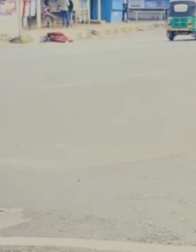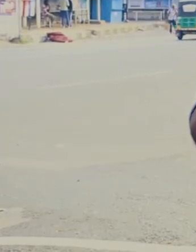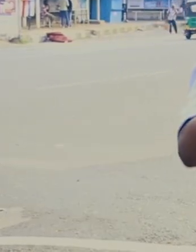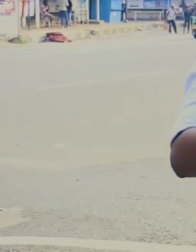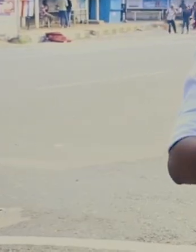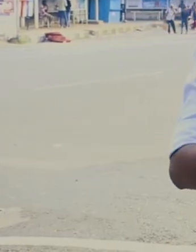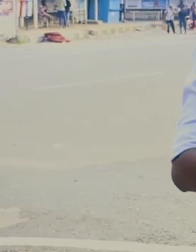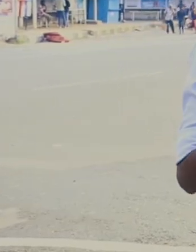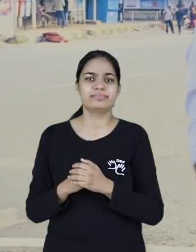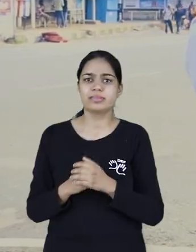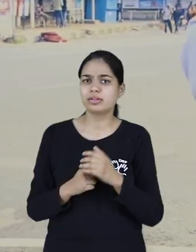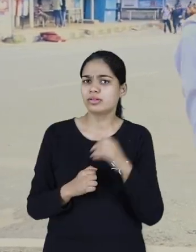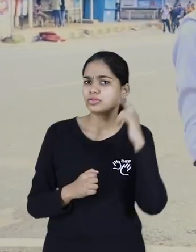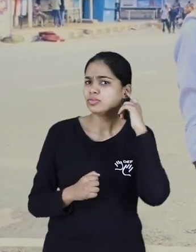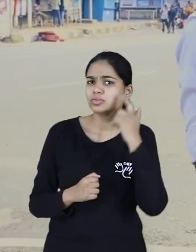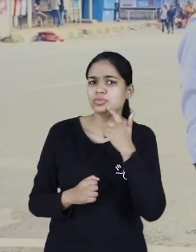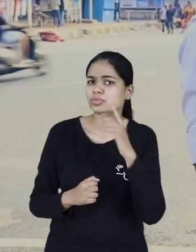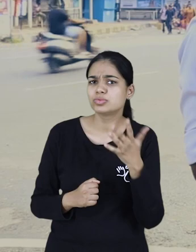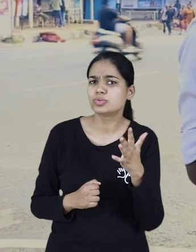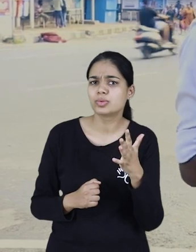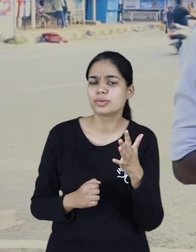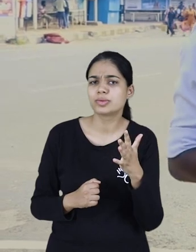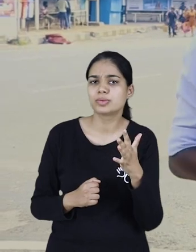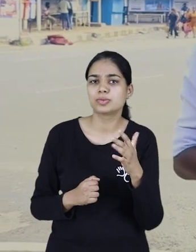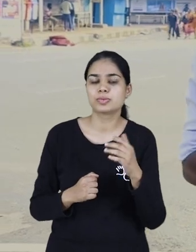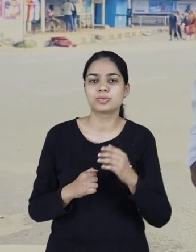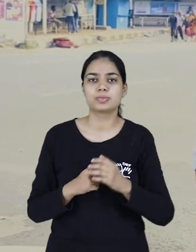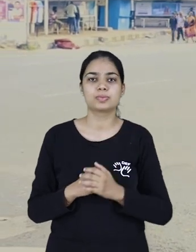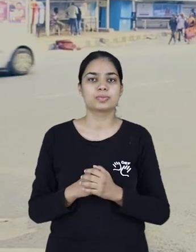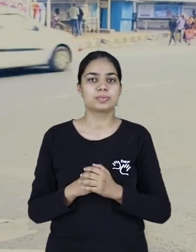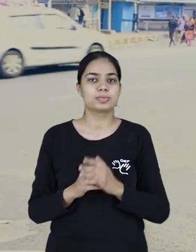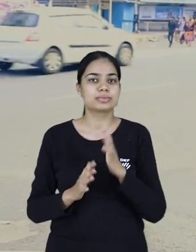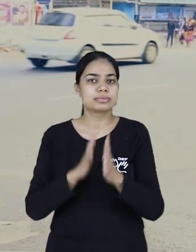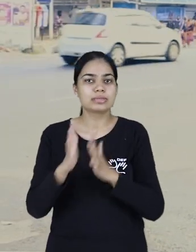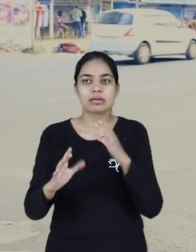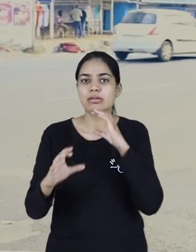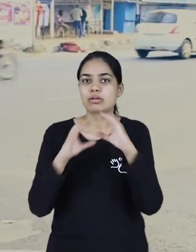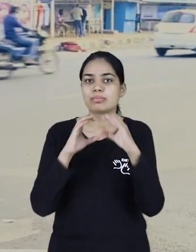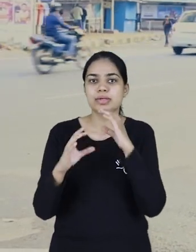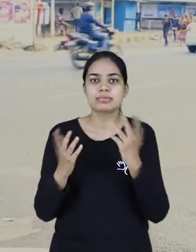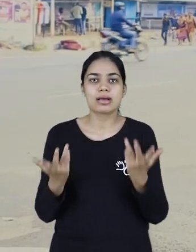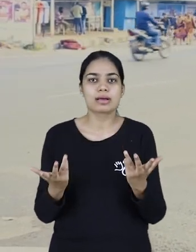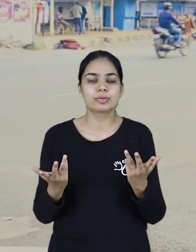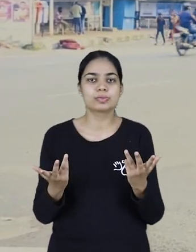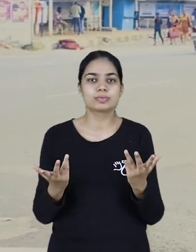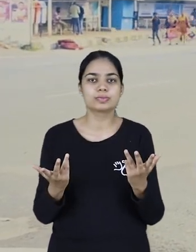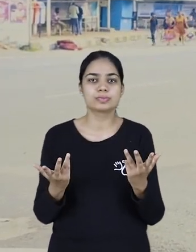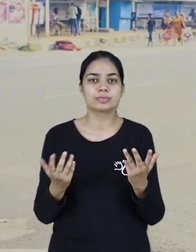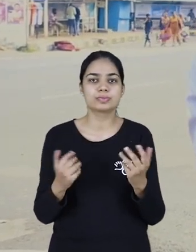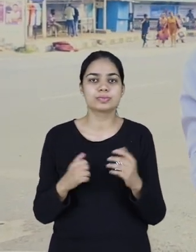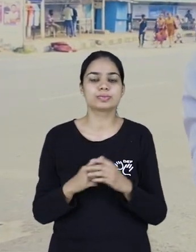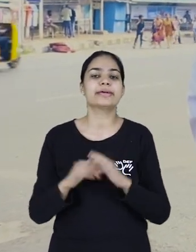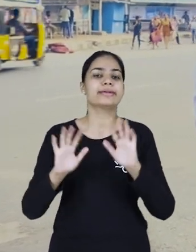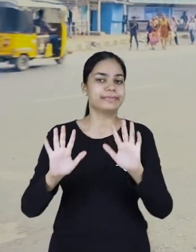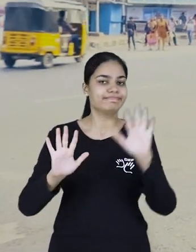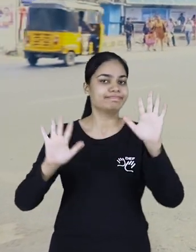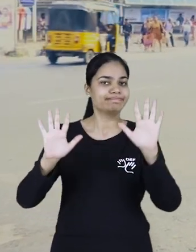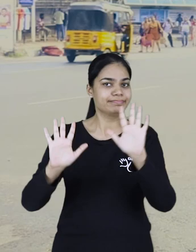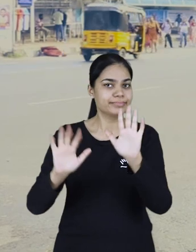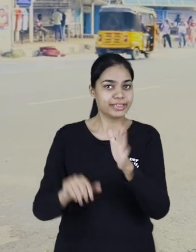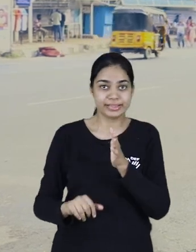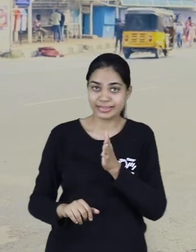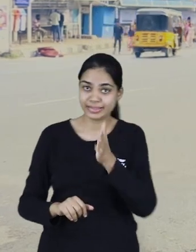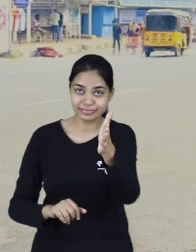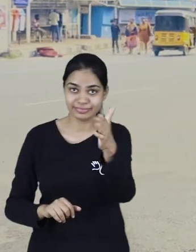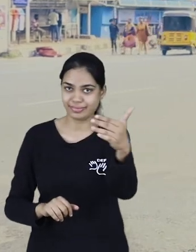you can't hear oh should I tell him ok ok like this